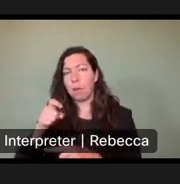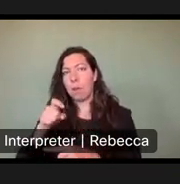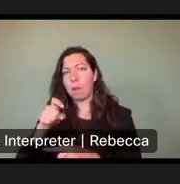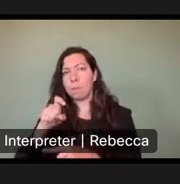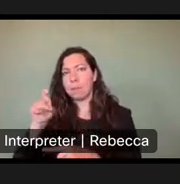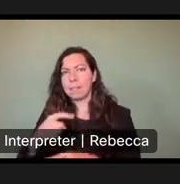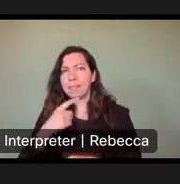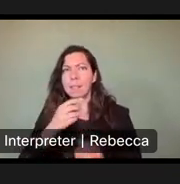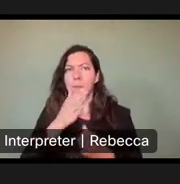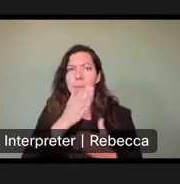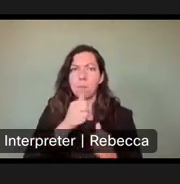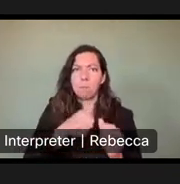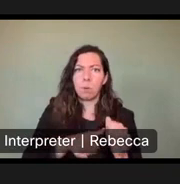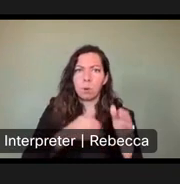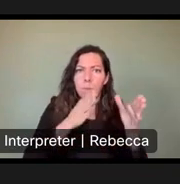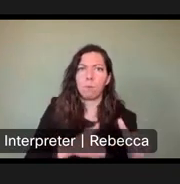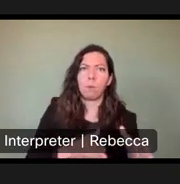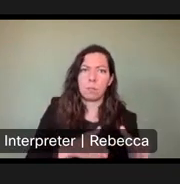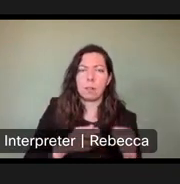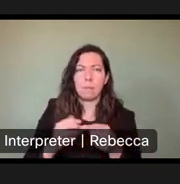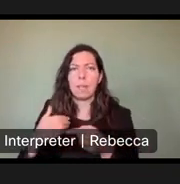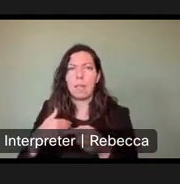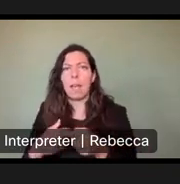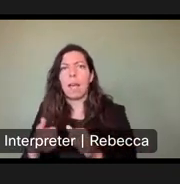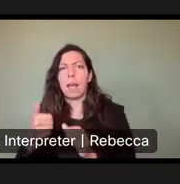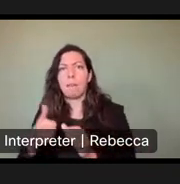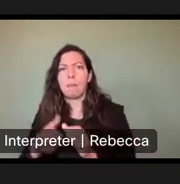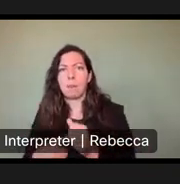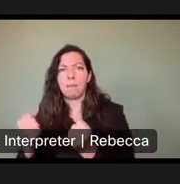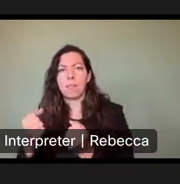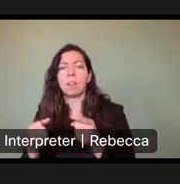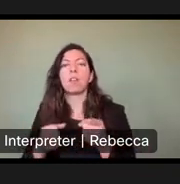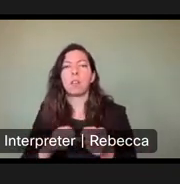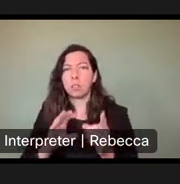person charge. Uh, the per vehicle charge may be for their camping fees.